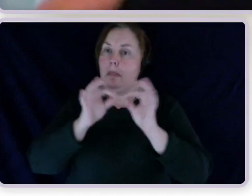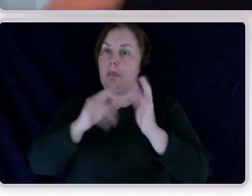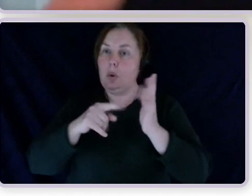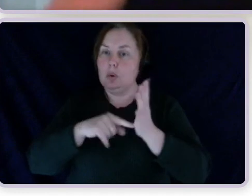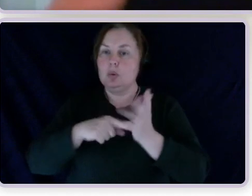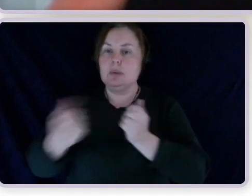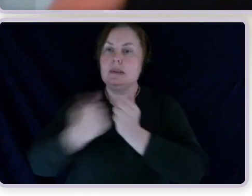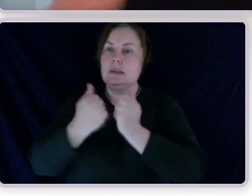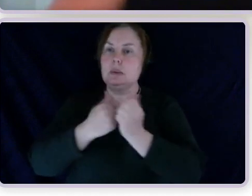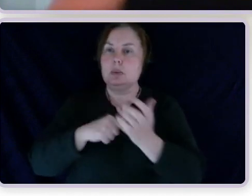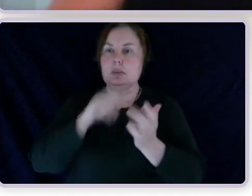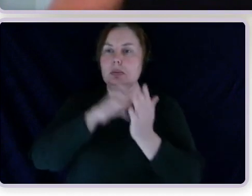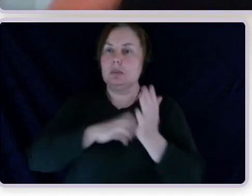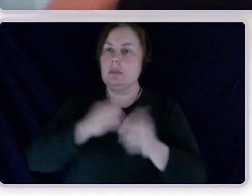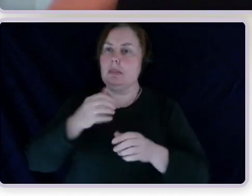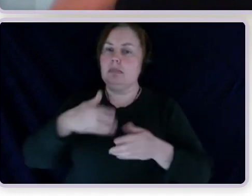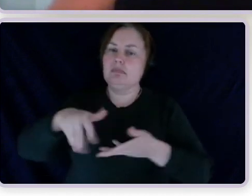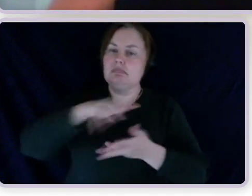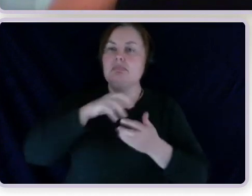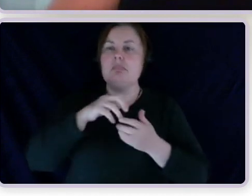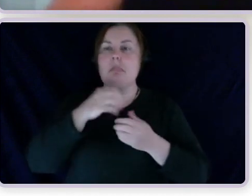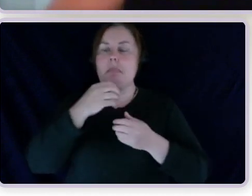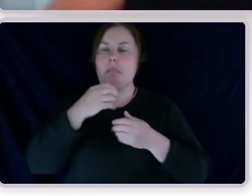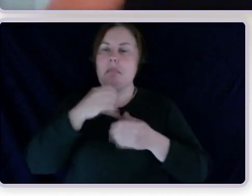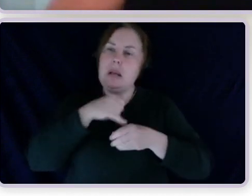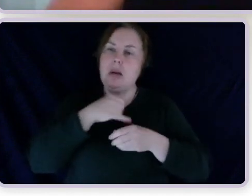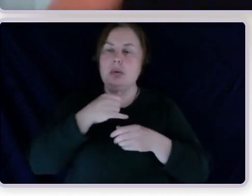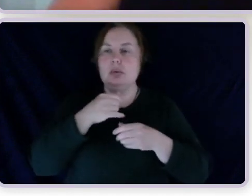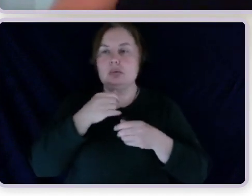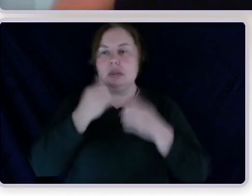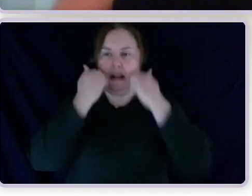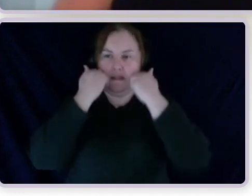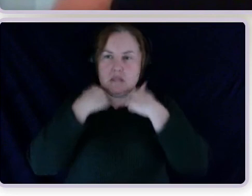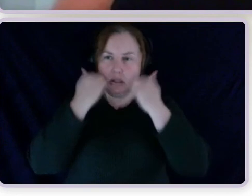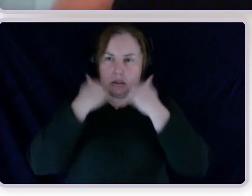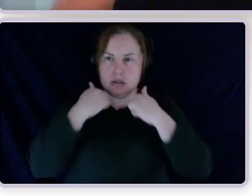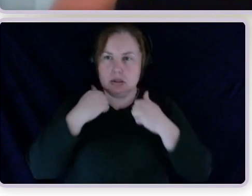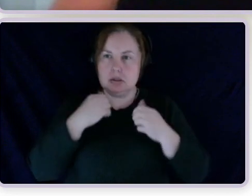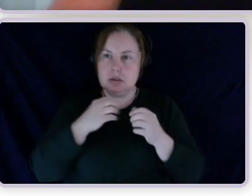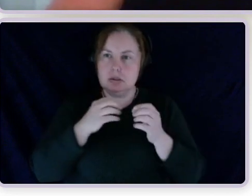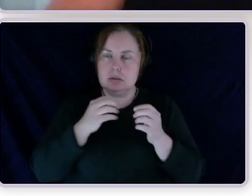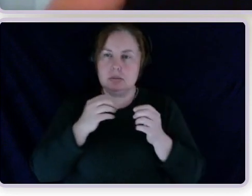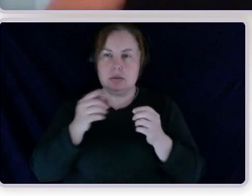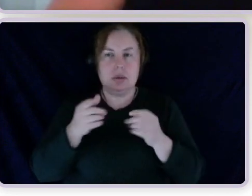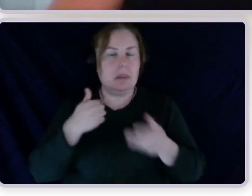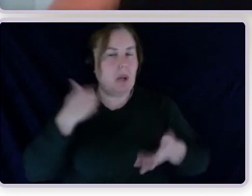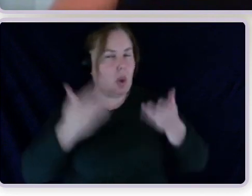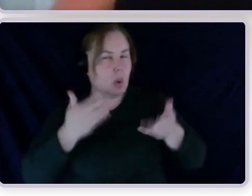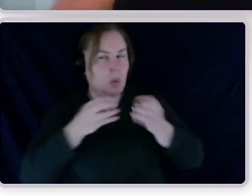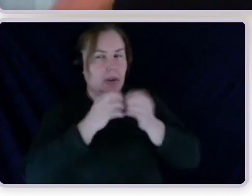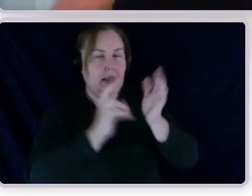I have to admit that I'm not sure about the NDIS medical requirements